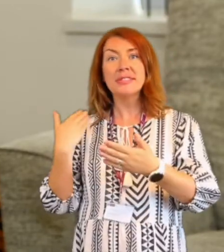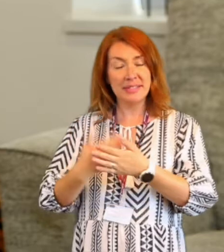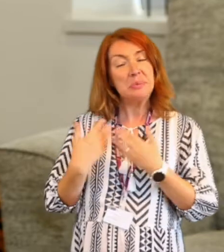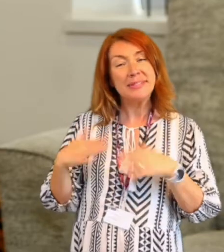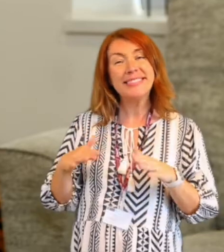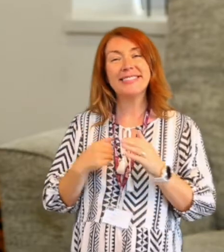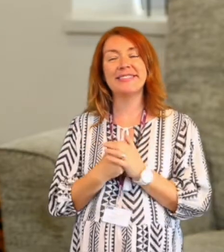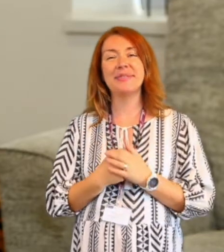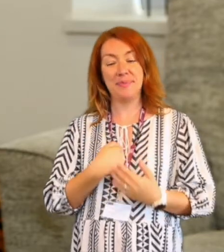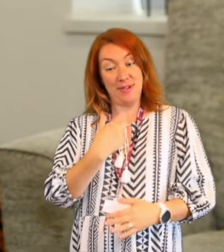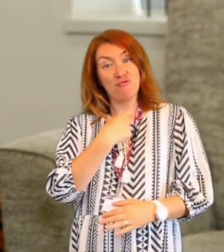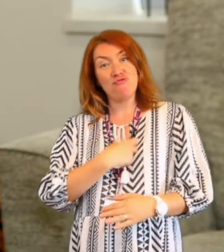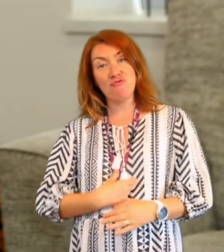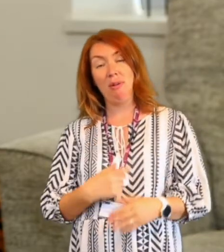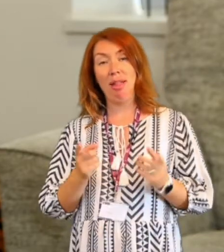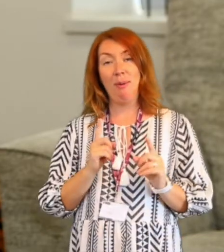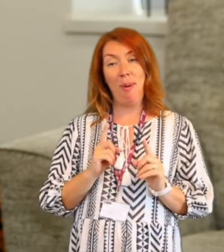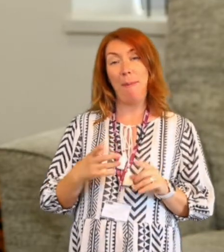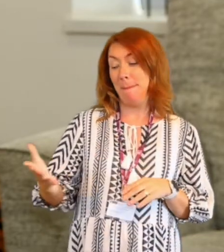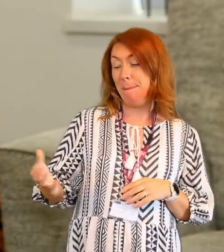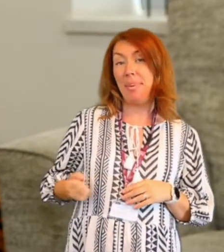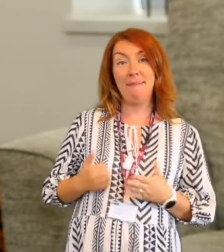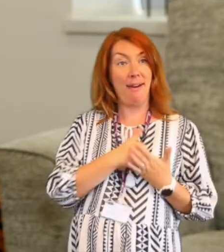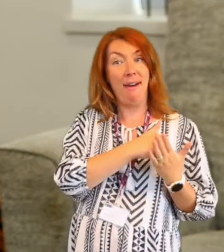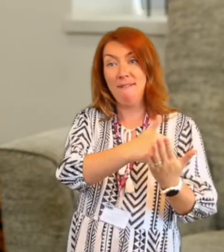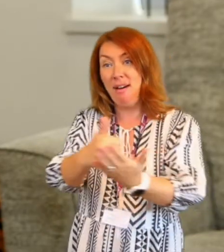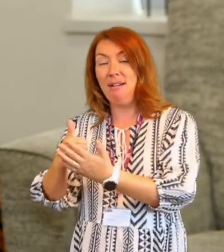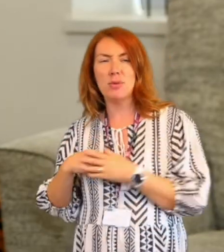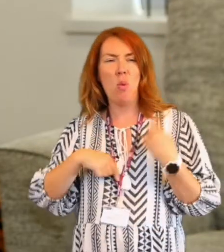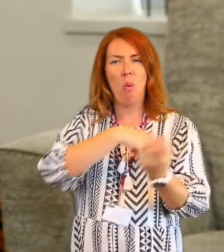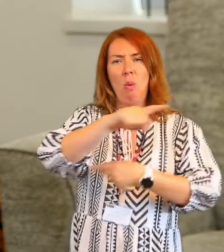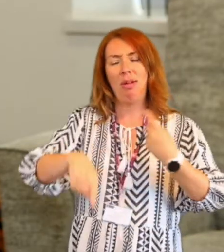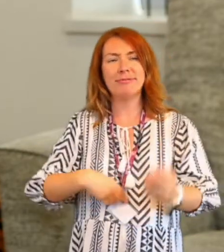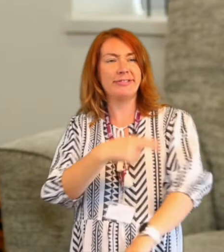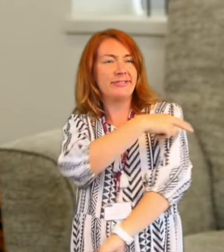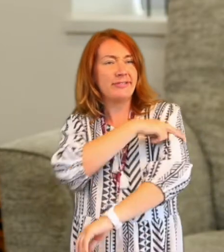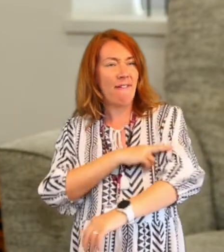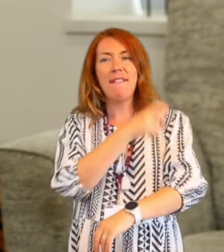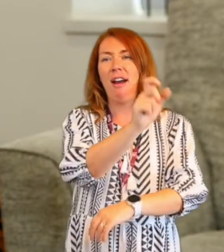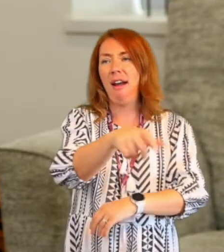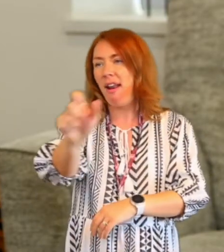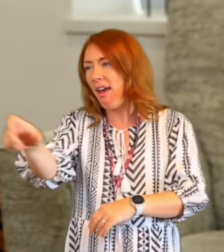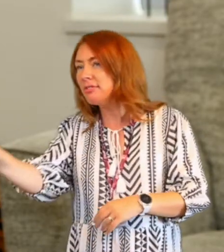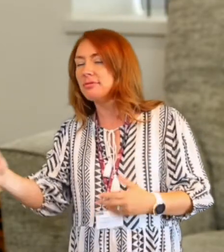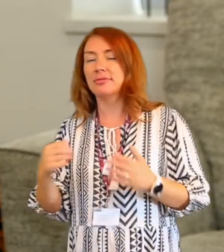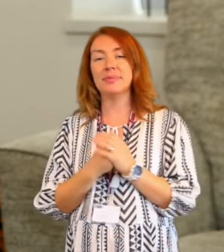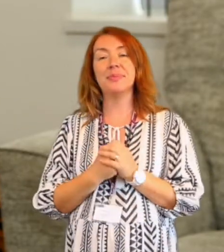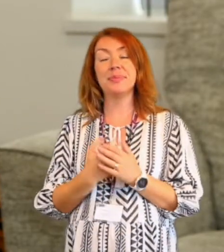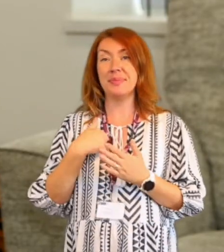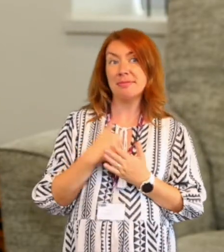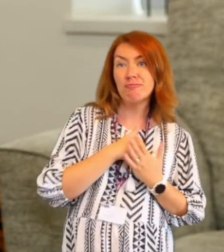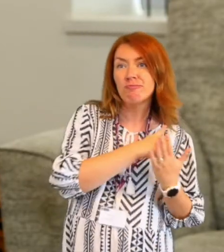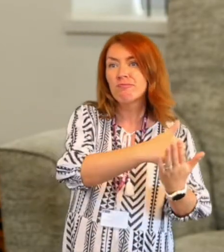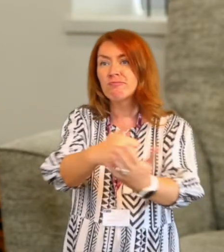is as a benefits advisor for all the deaf clients and staff where needed. I help with